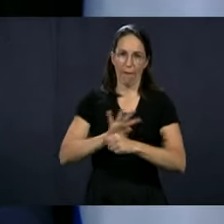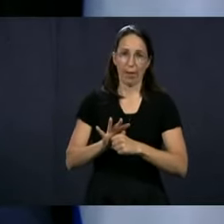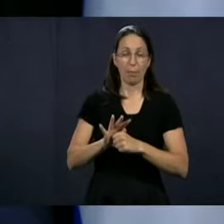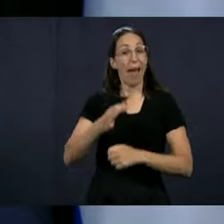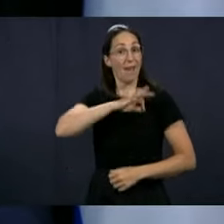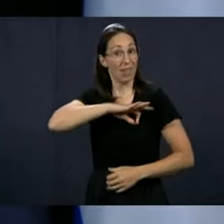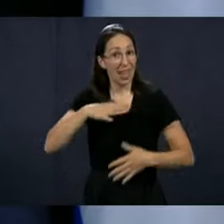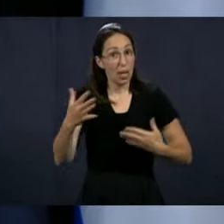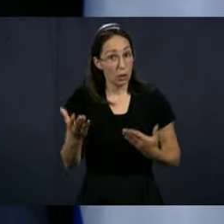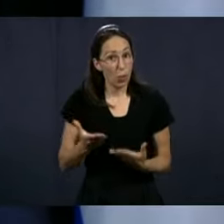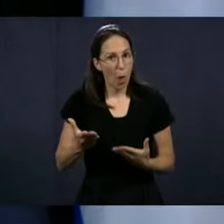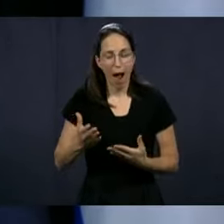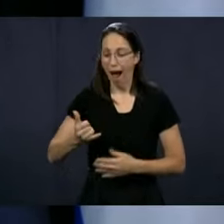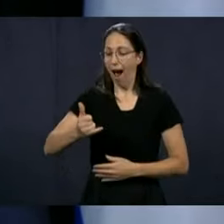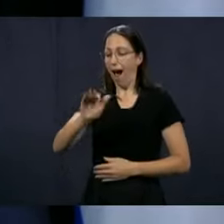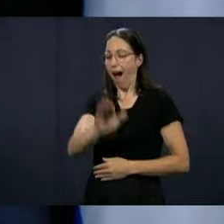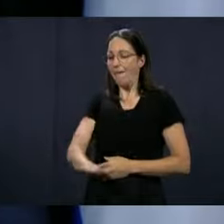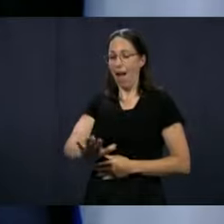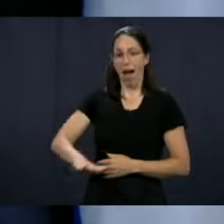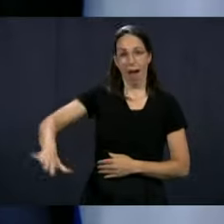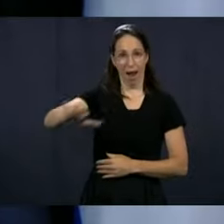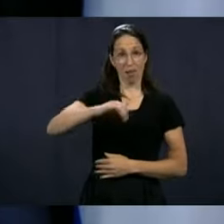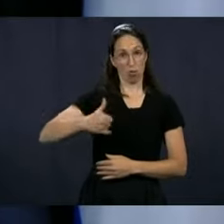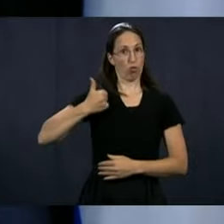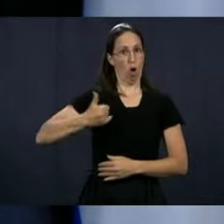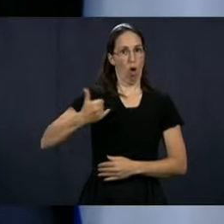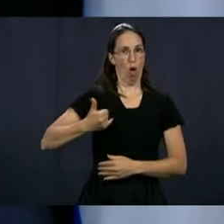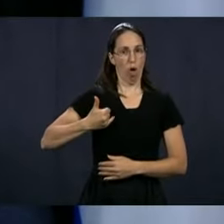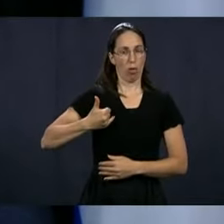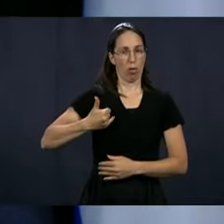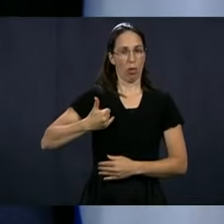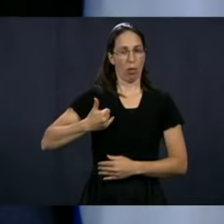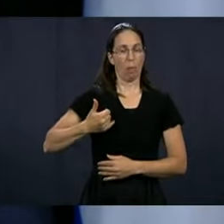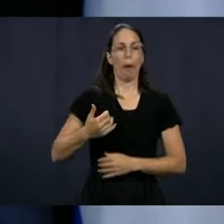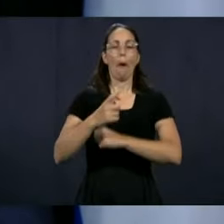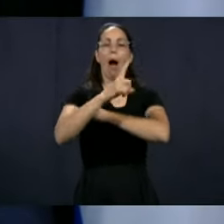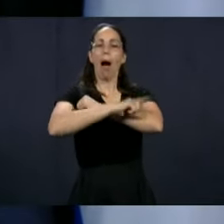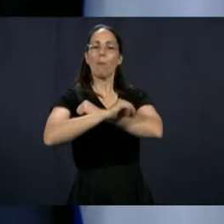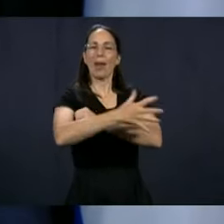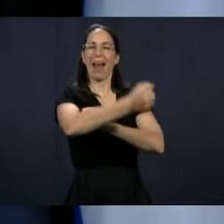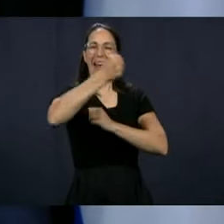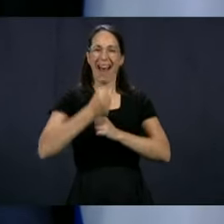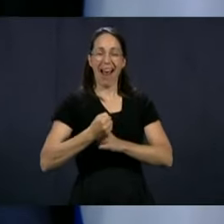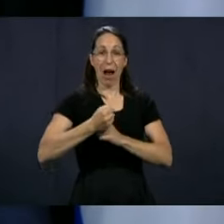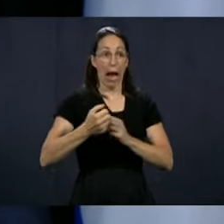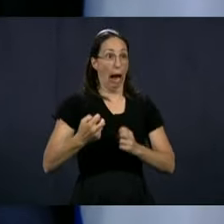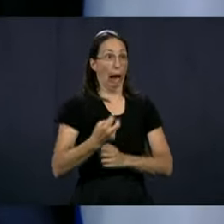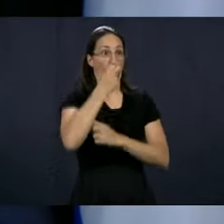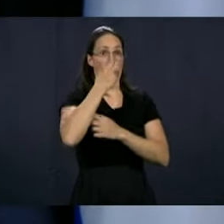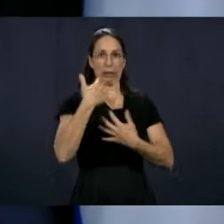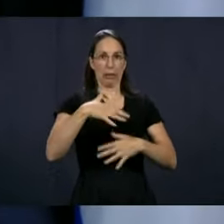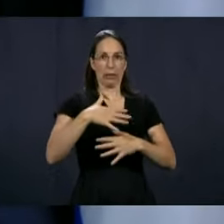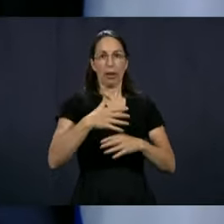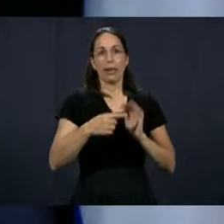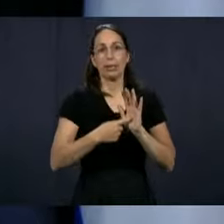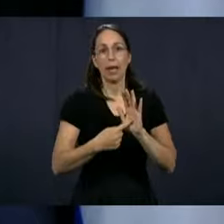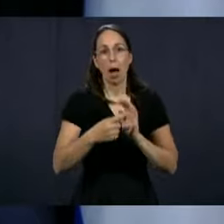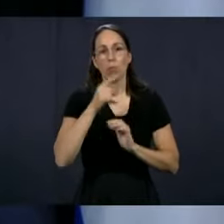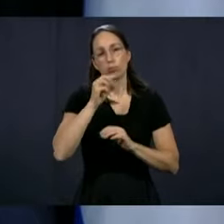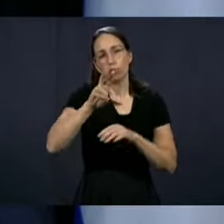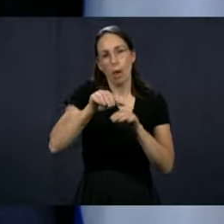is that these are young children. There was no staff that was at high risk either. So